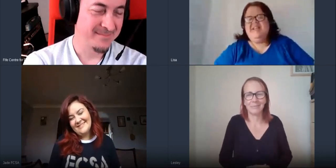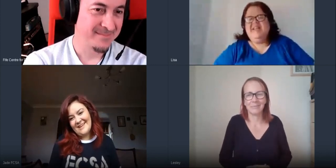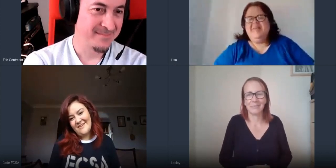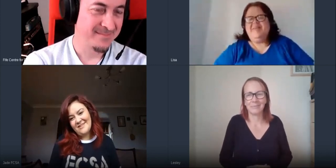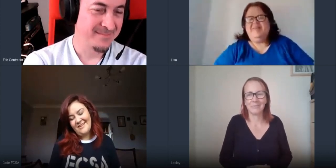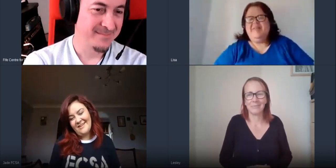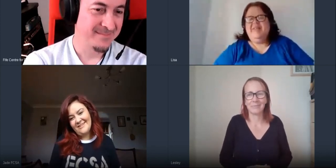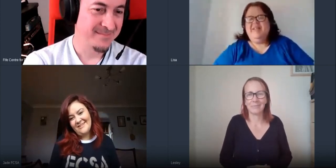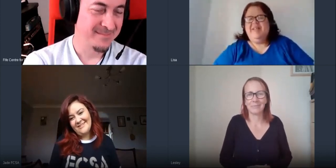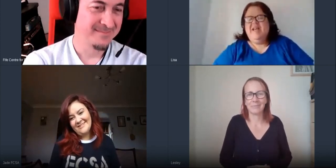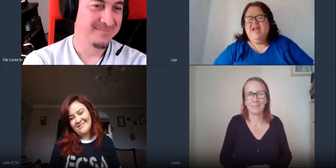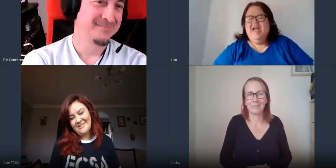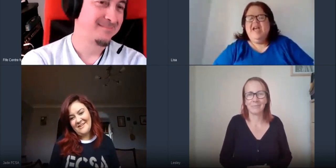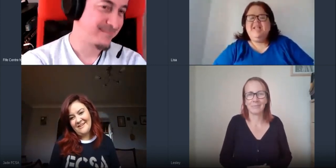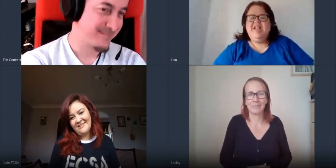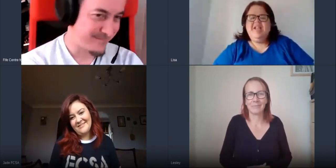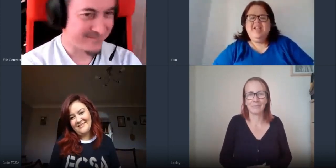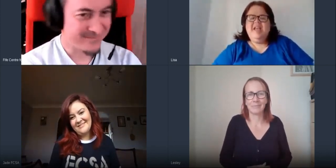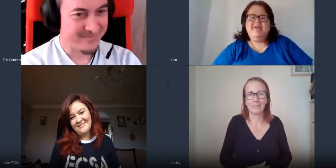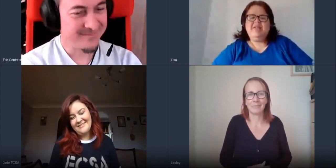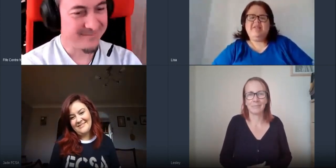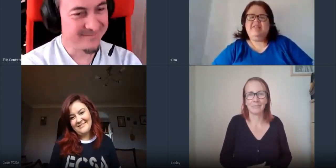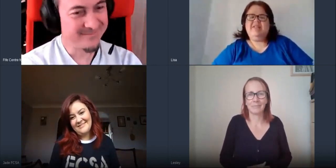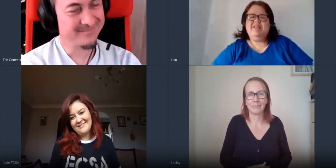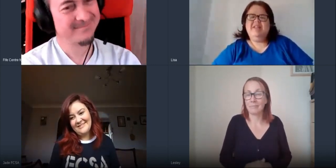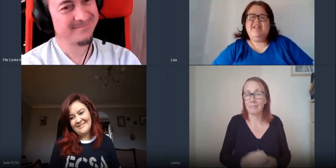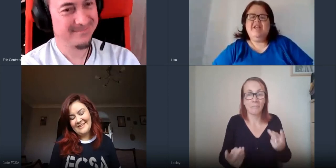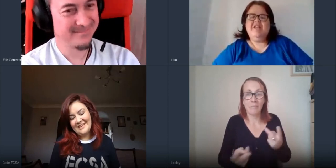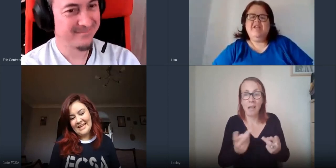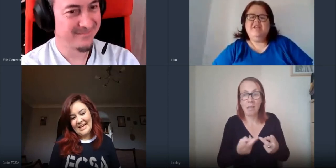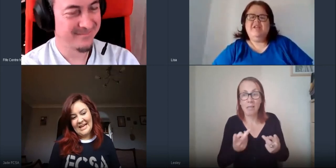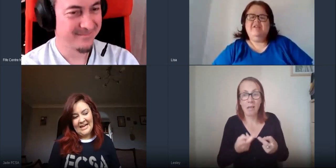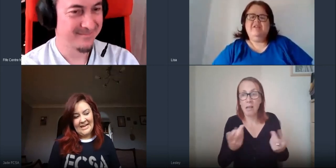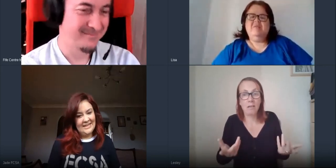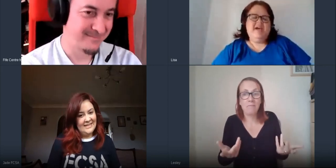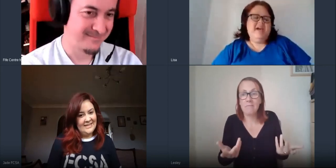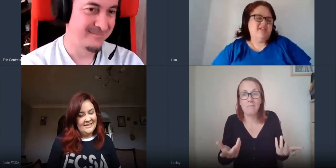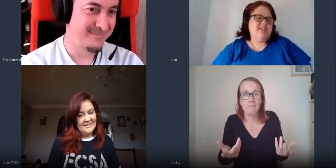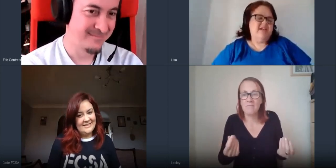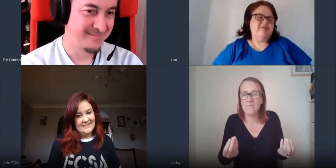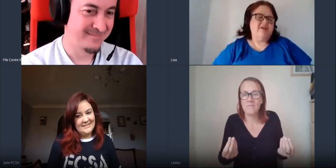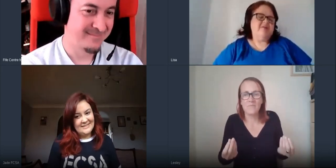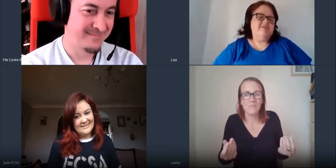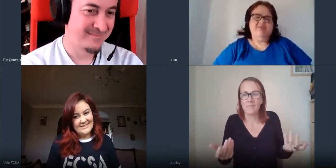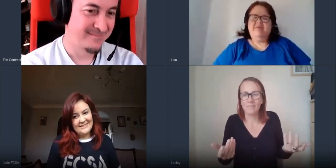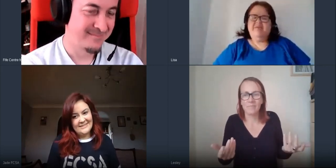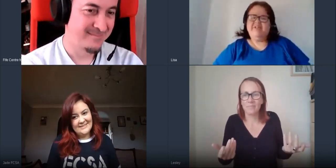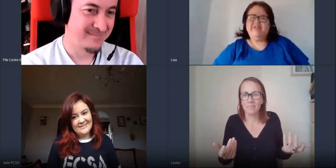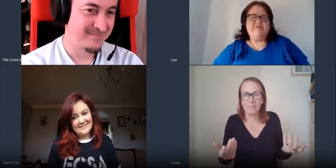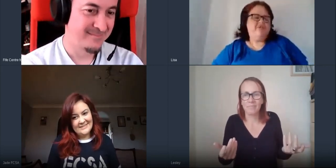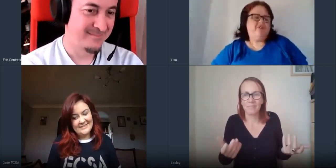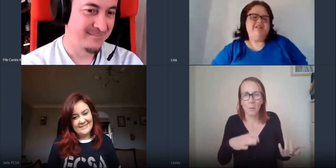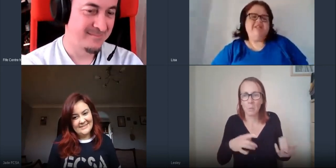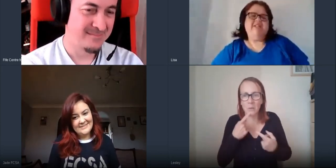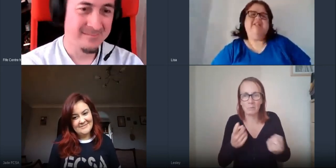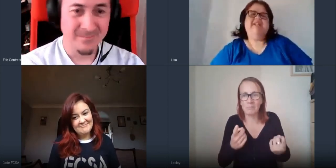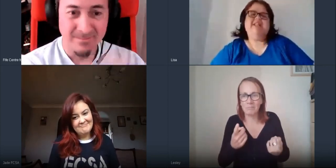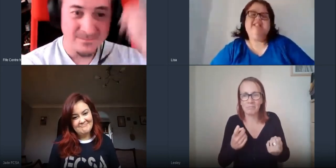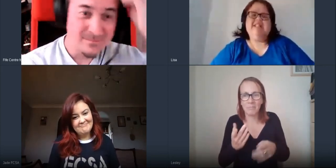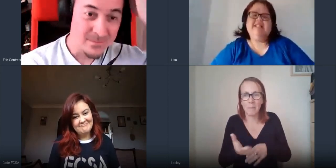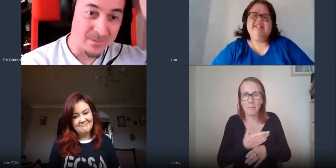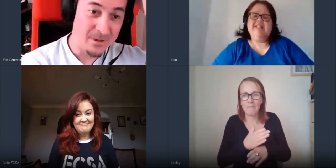is there anything else that i'll still right before we finish up for the day